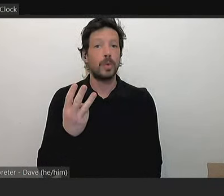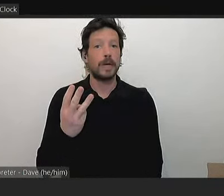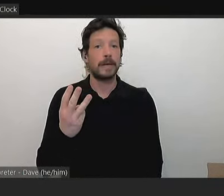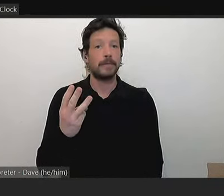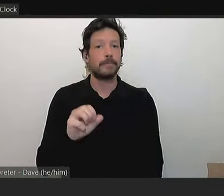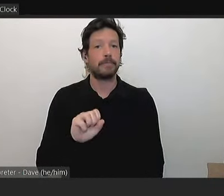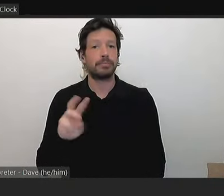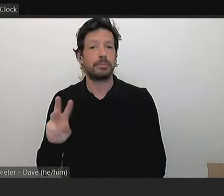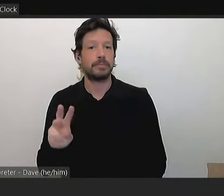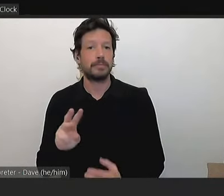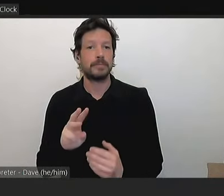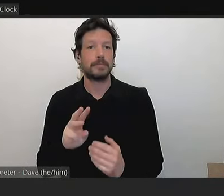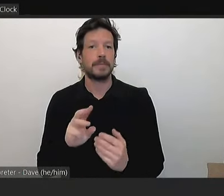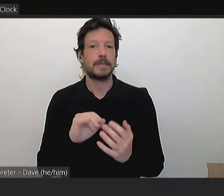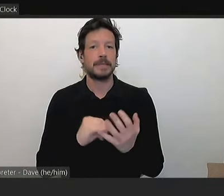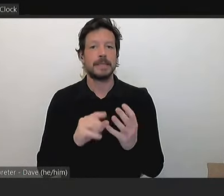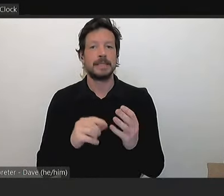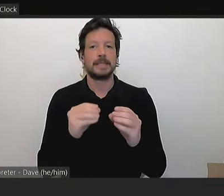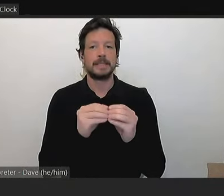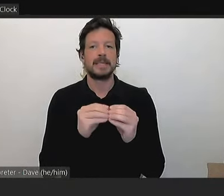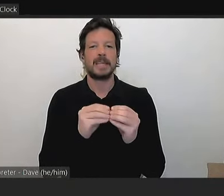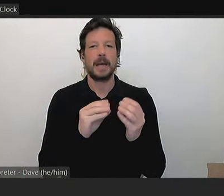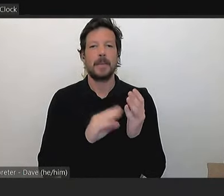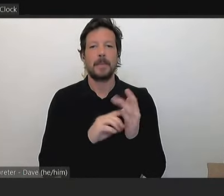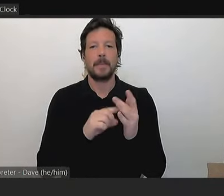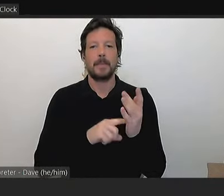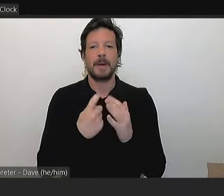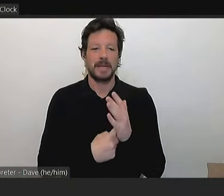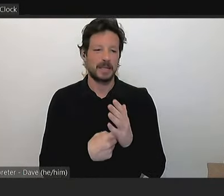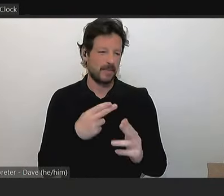this item for the budget.